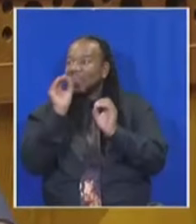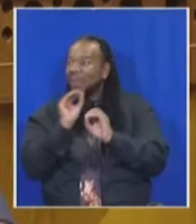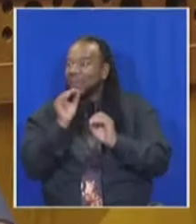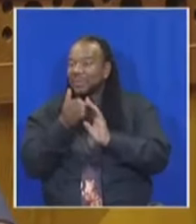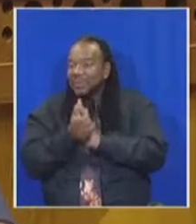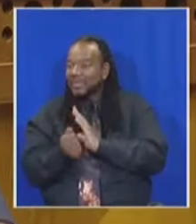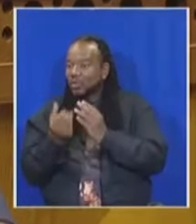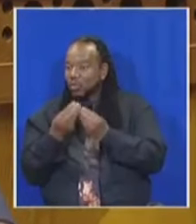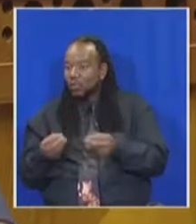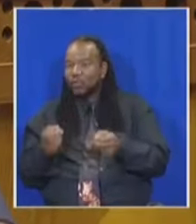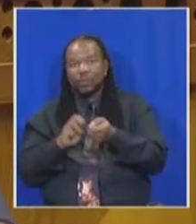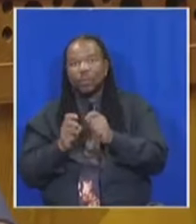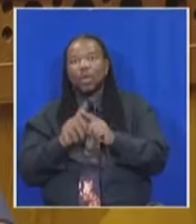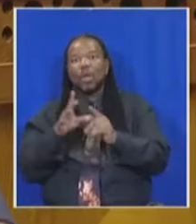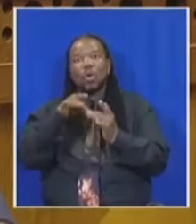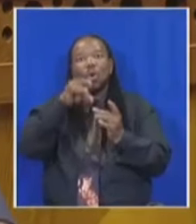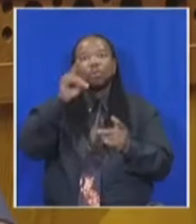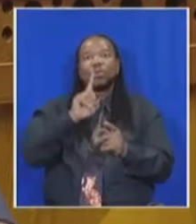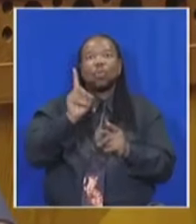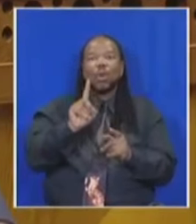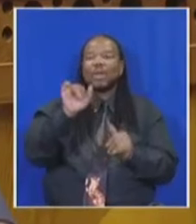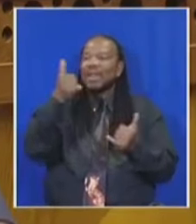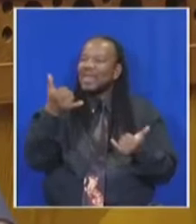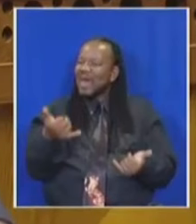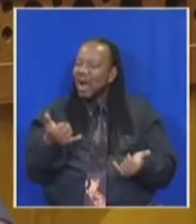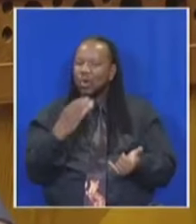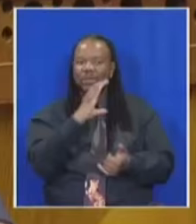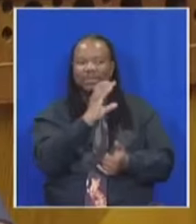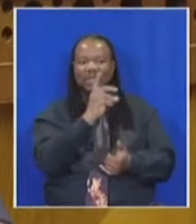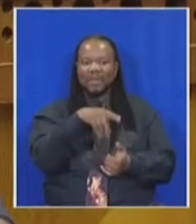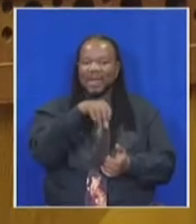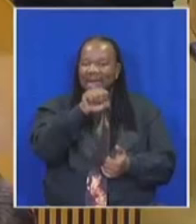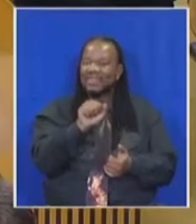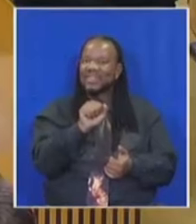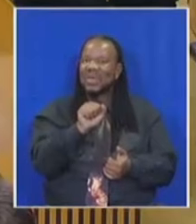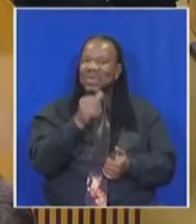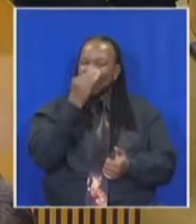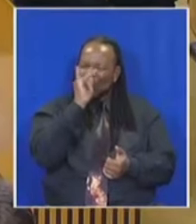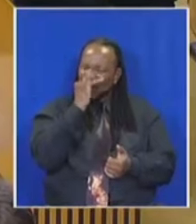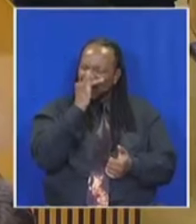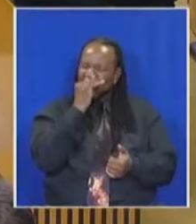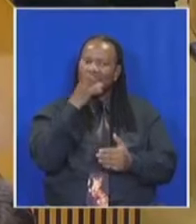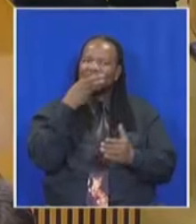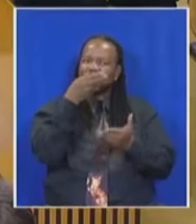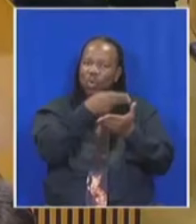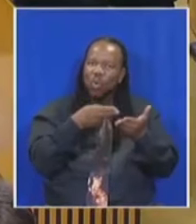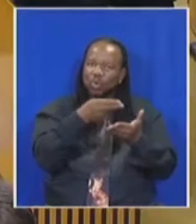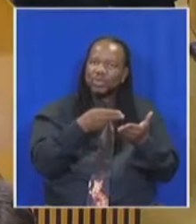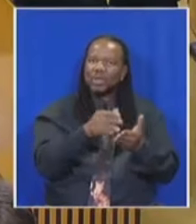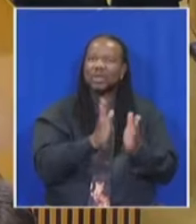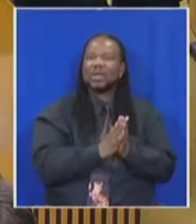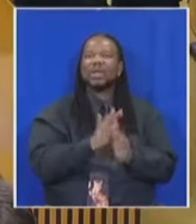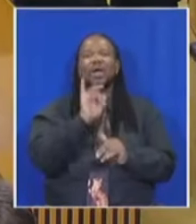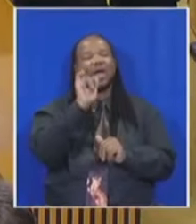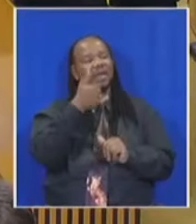our only option is now to enter into a contract with a bunch of crooks in the name of cps the minister to the honorable thing and